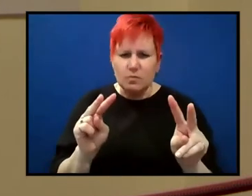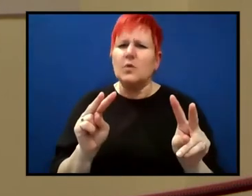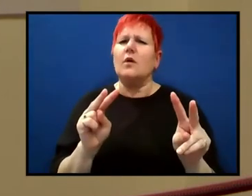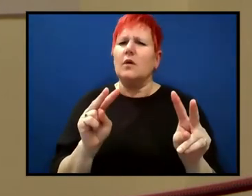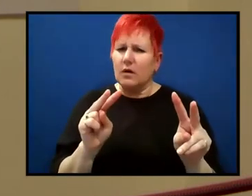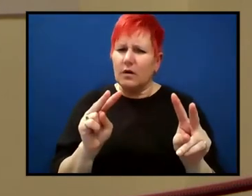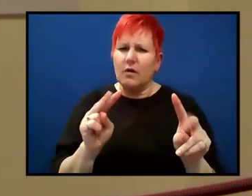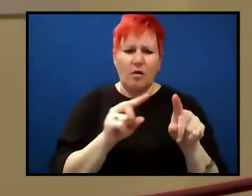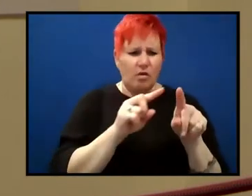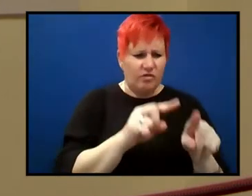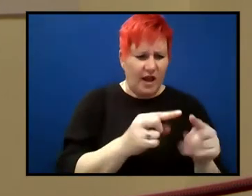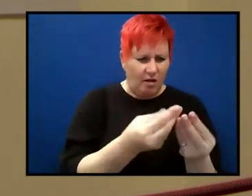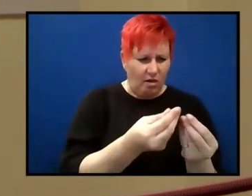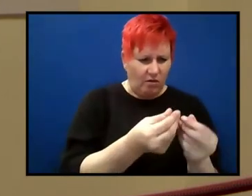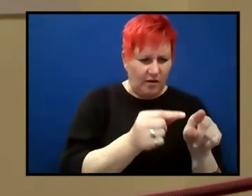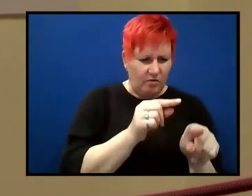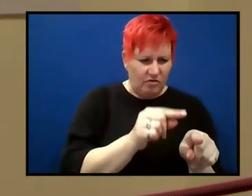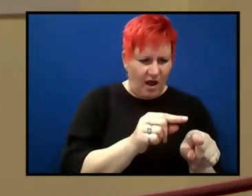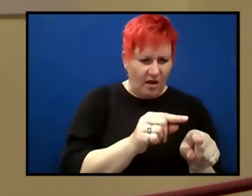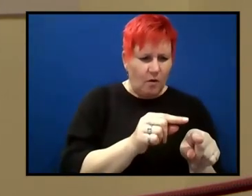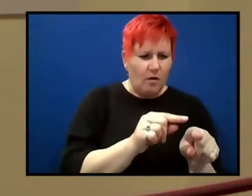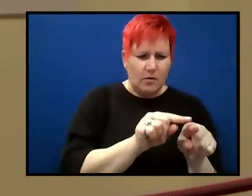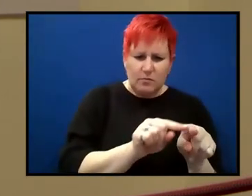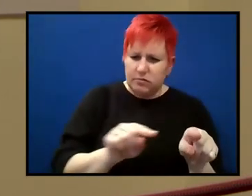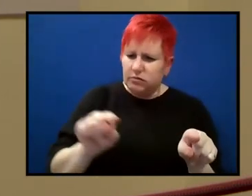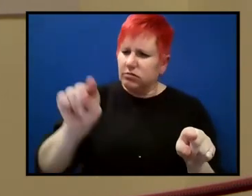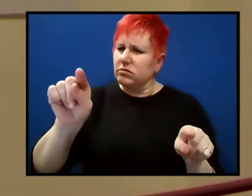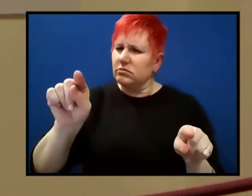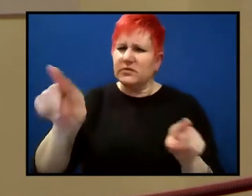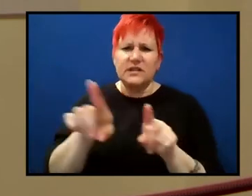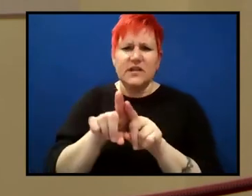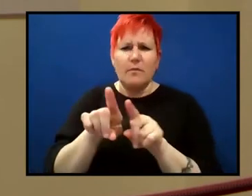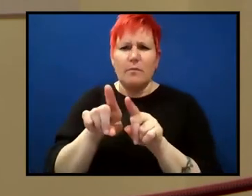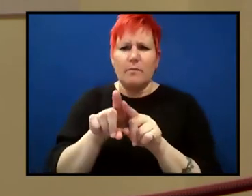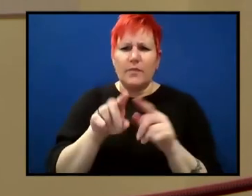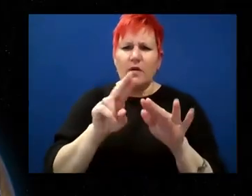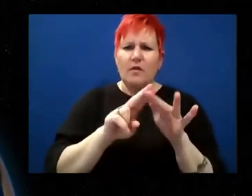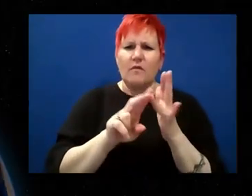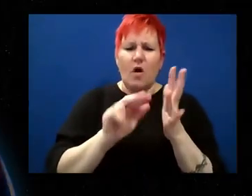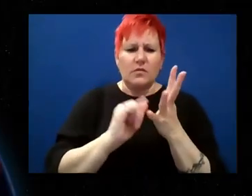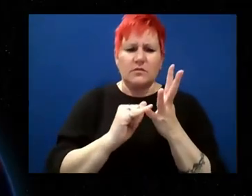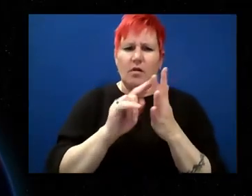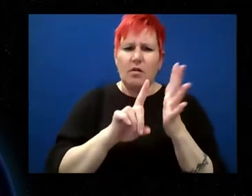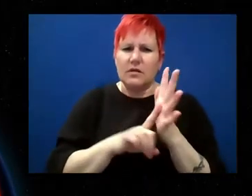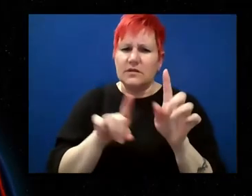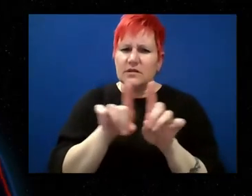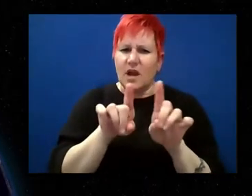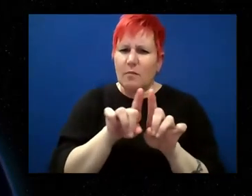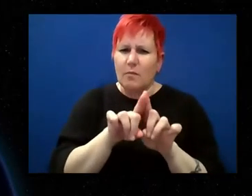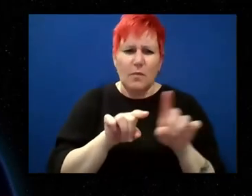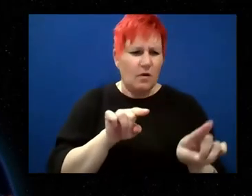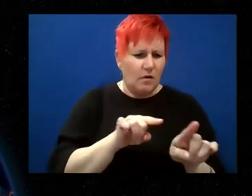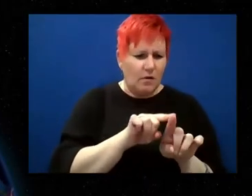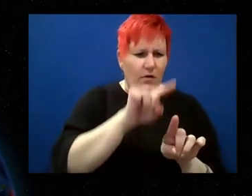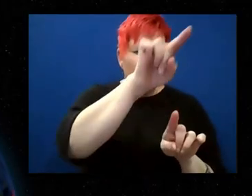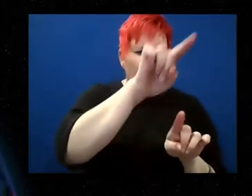continued in a very plausible way from one to the other. The fossils were the same from one to another. So it, he,